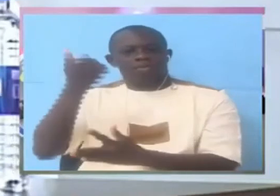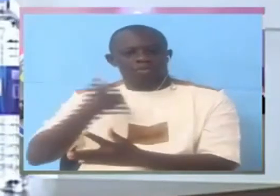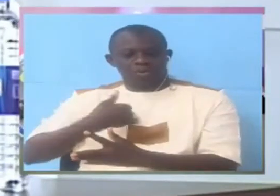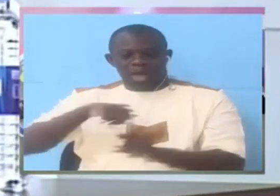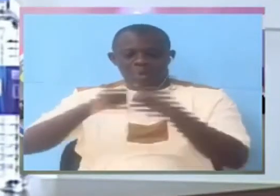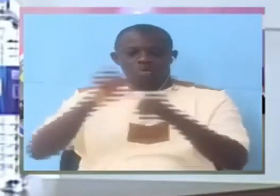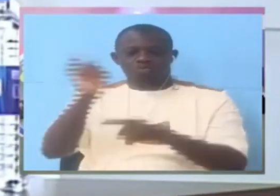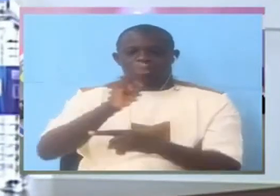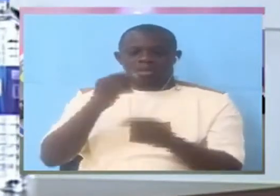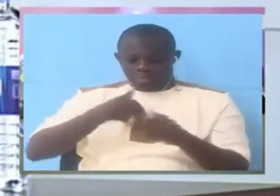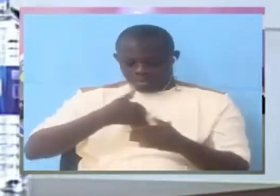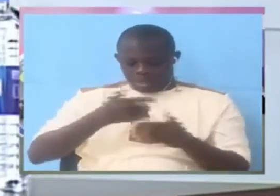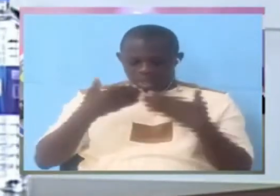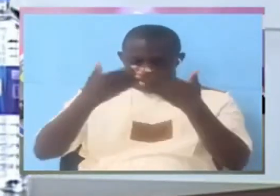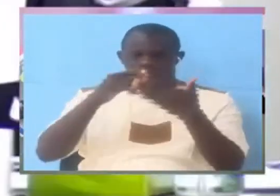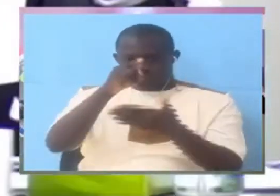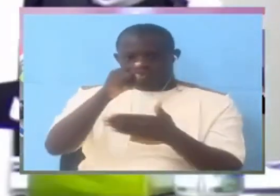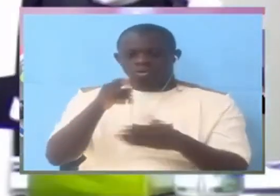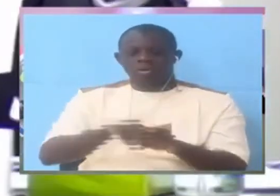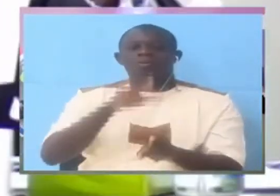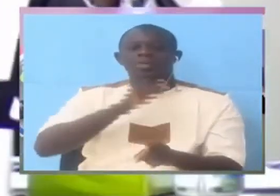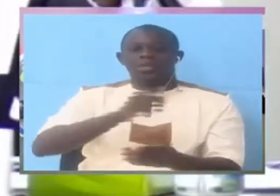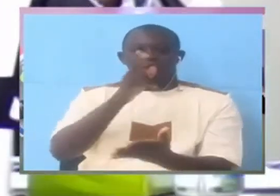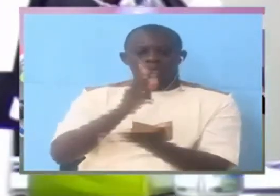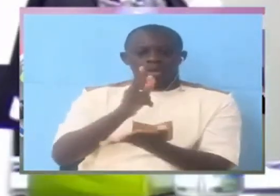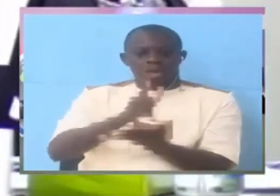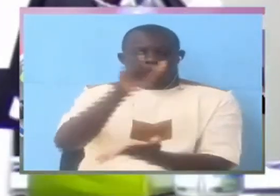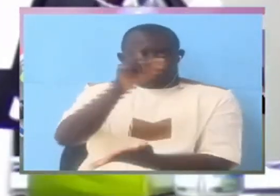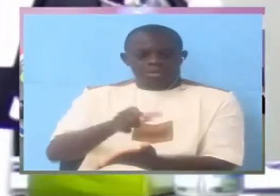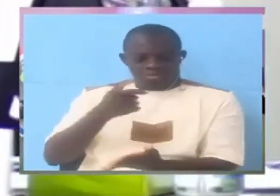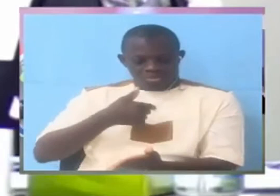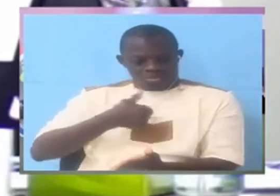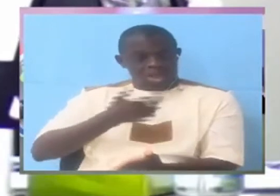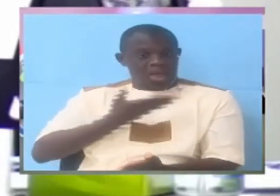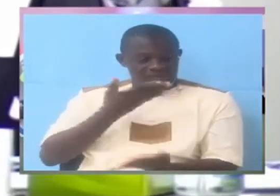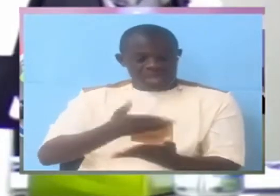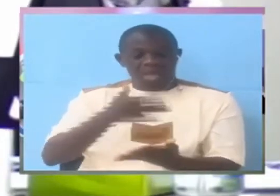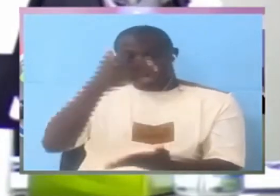Witness, I have it here. Nine people are claimed to have been tortured by you.